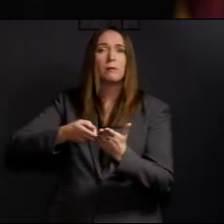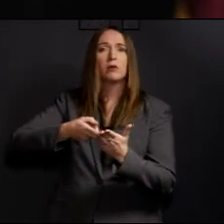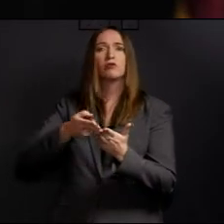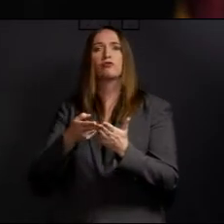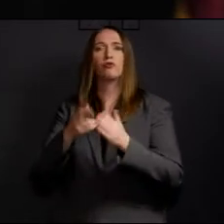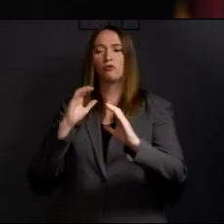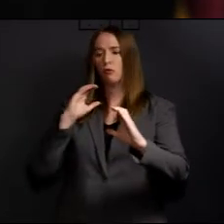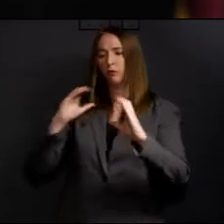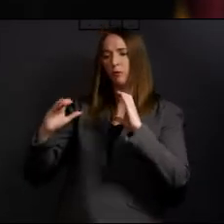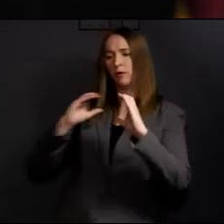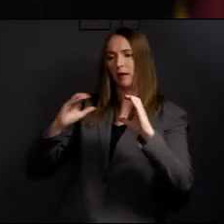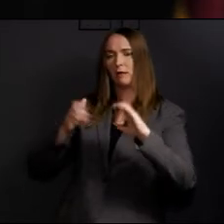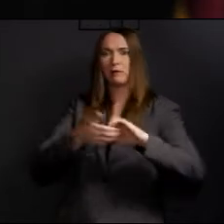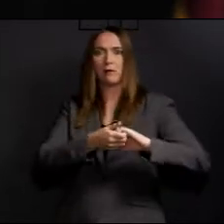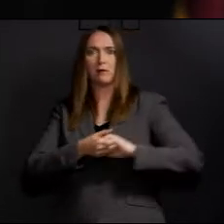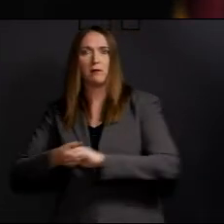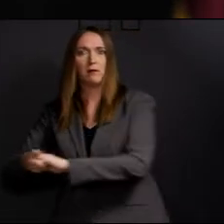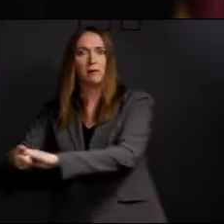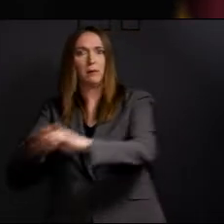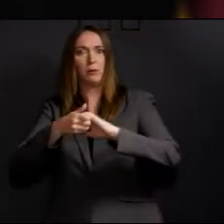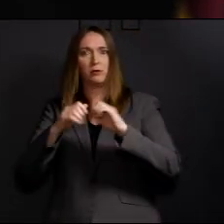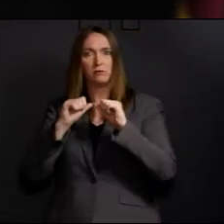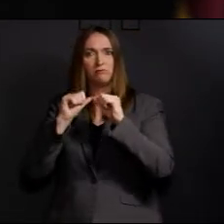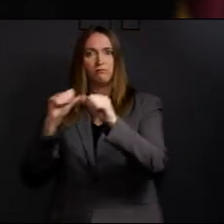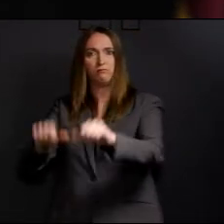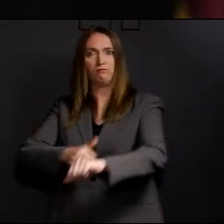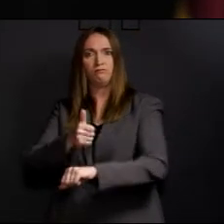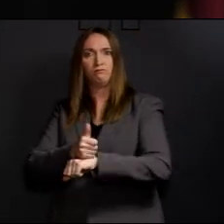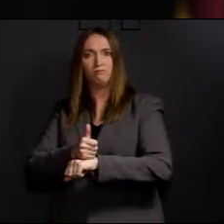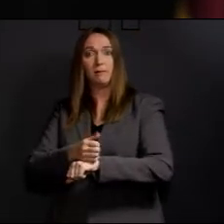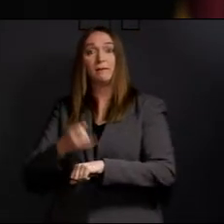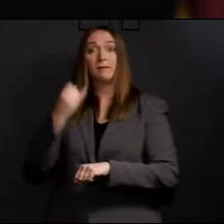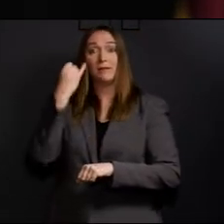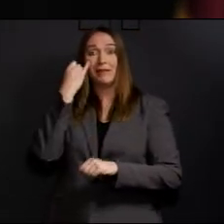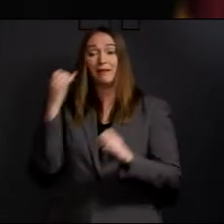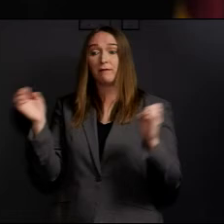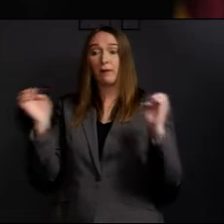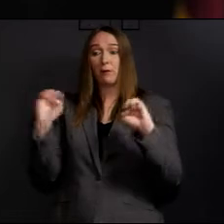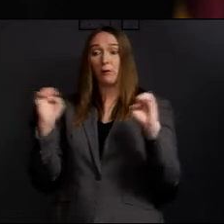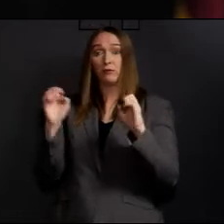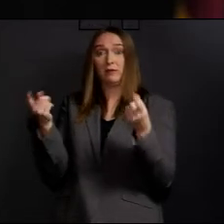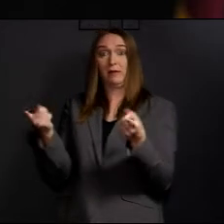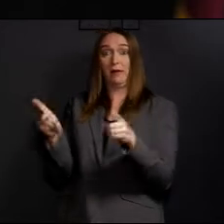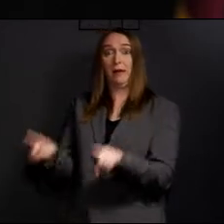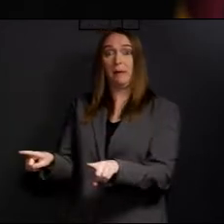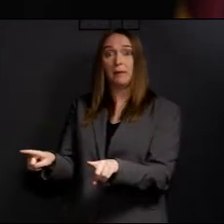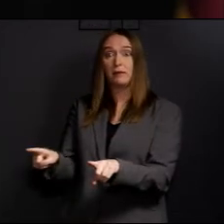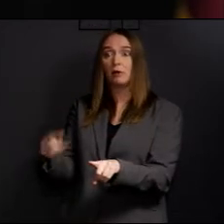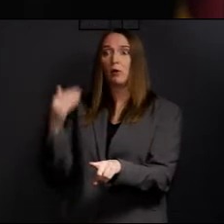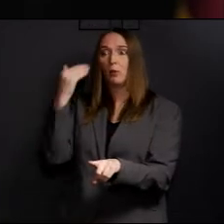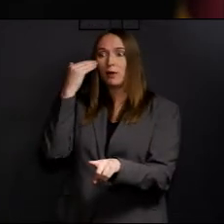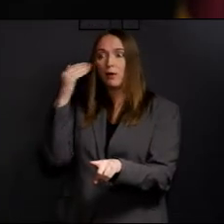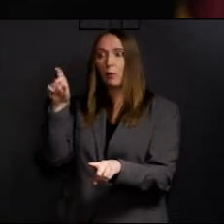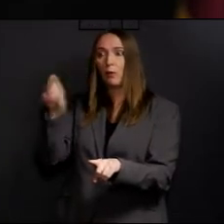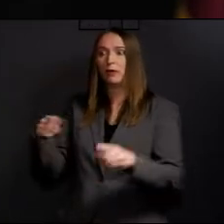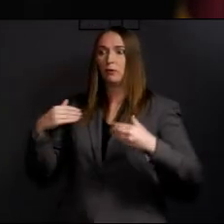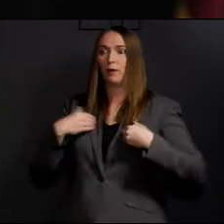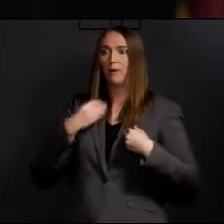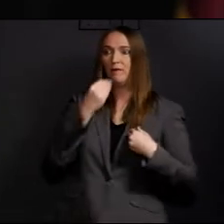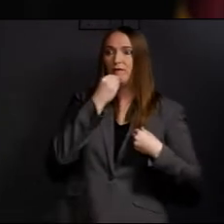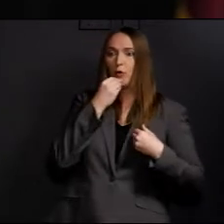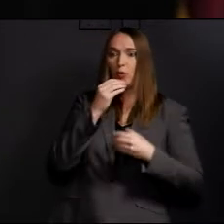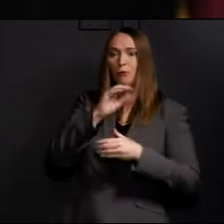communication, and that all emergency needs were being identified, particularly in the area of food security,